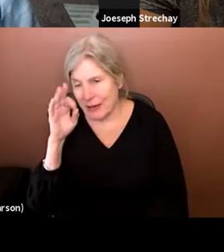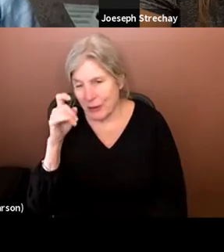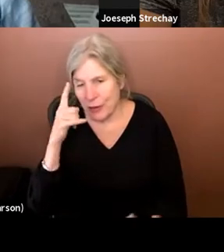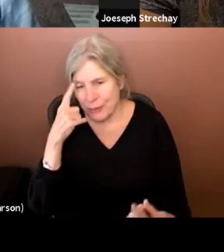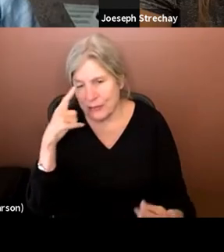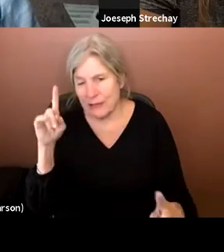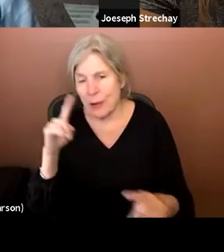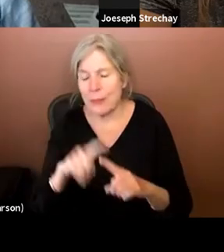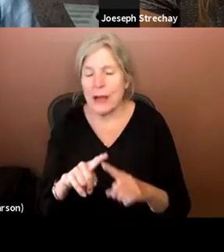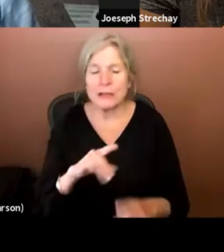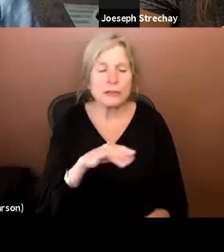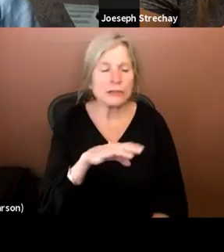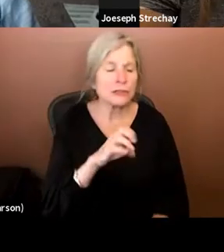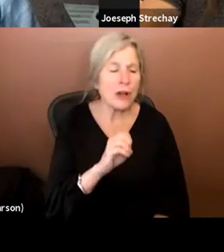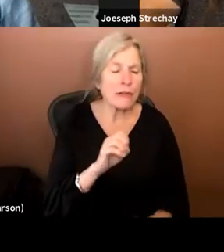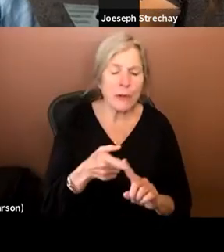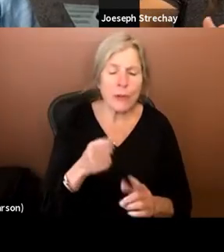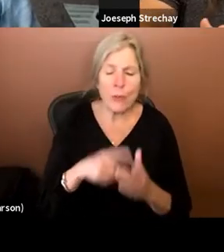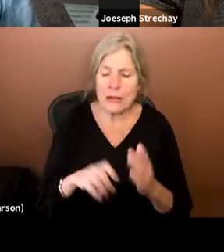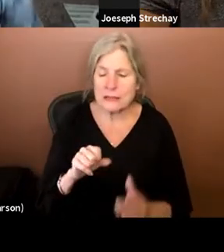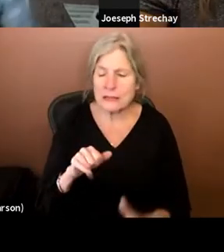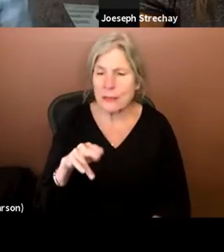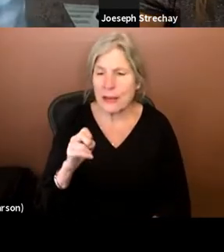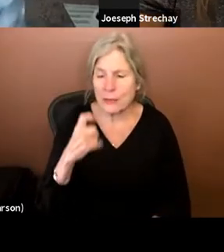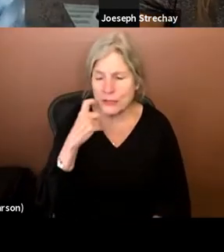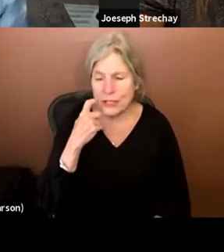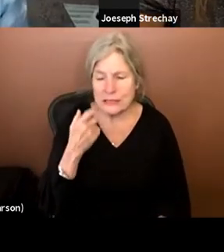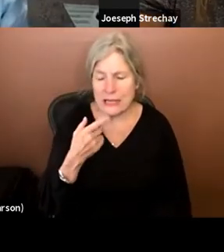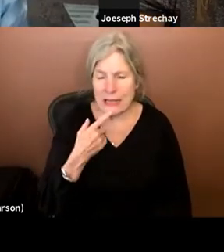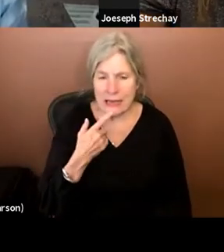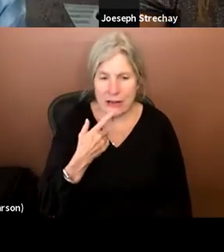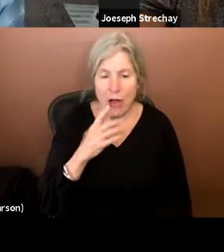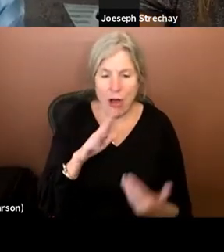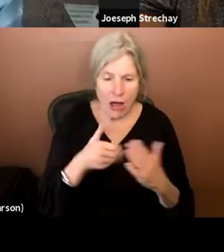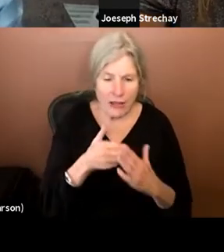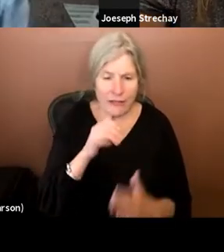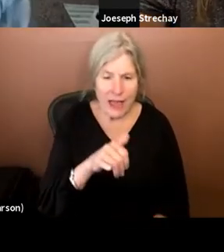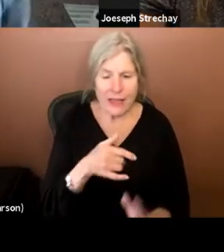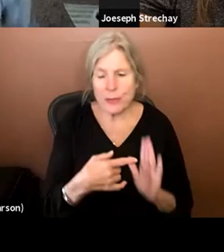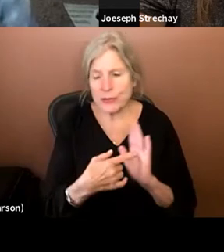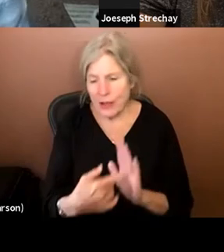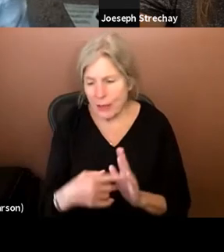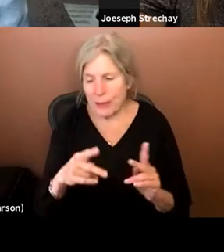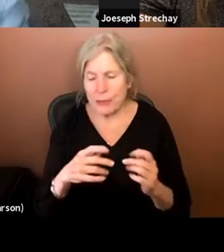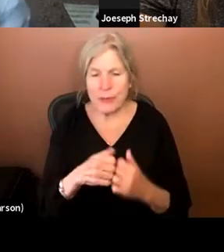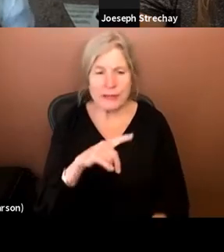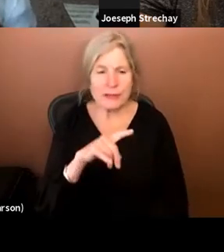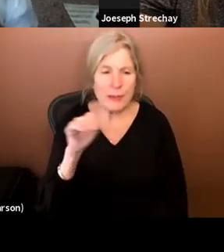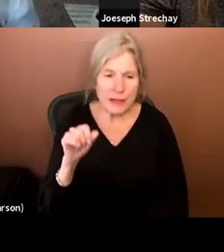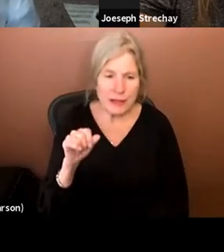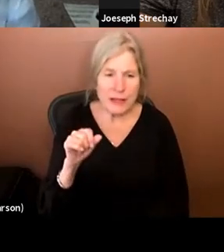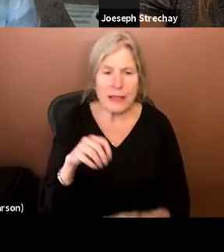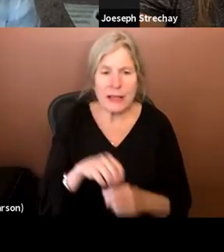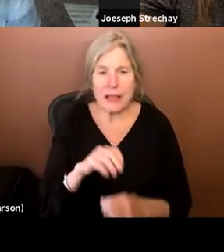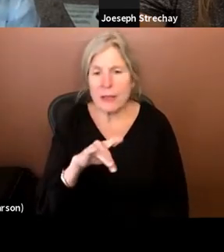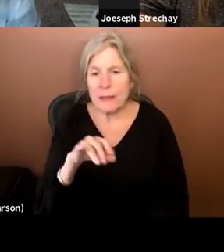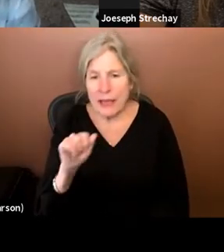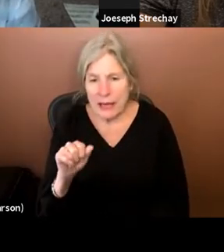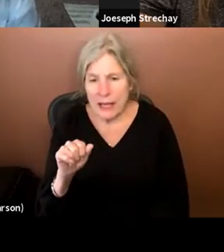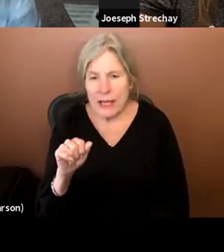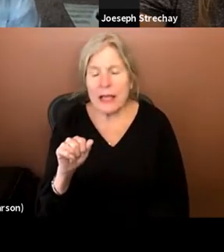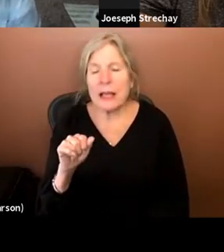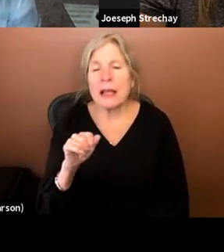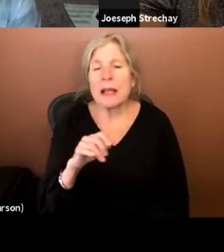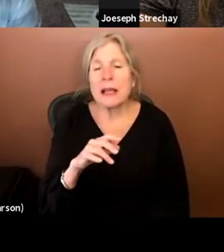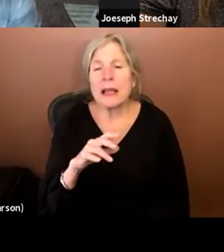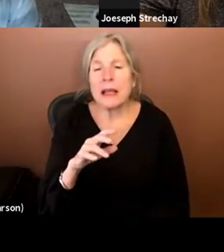based on Joe, based on what Sabine was just offering, all of that, you know, the portrayal of people with disabilities in the media, and it's the room